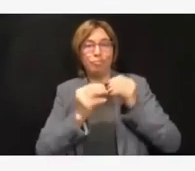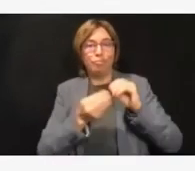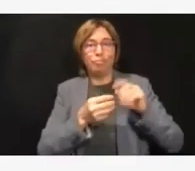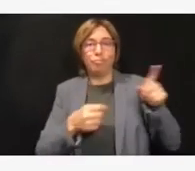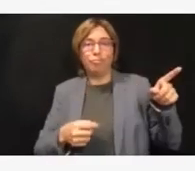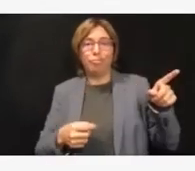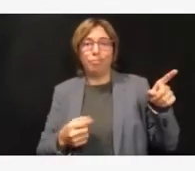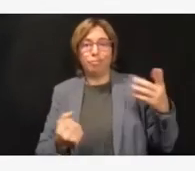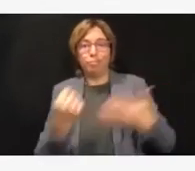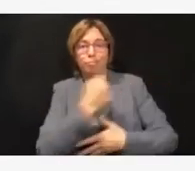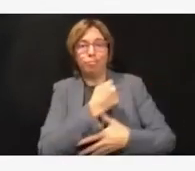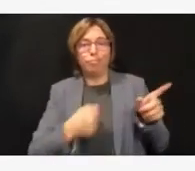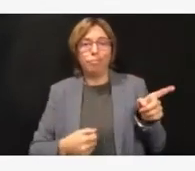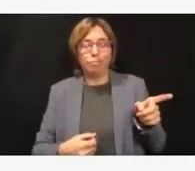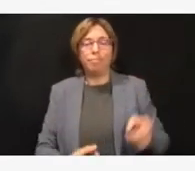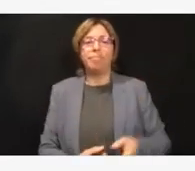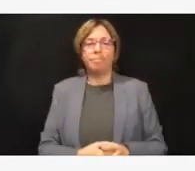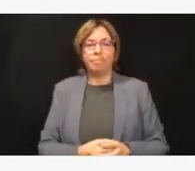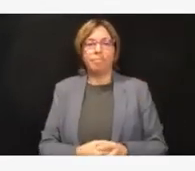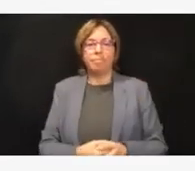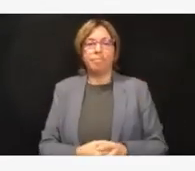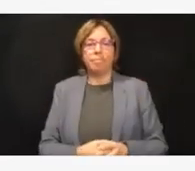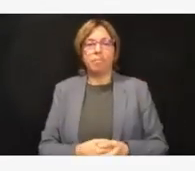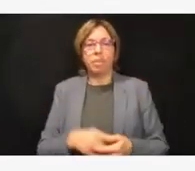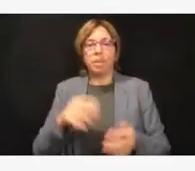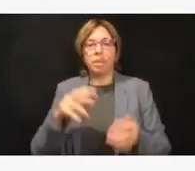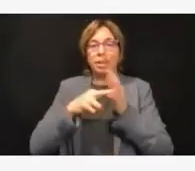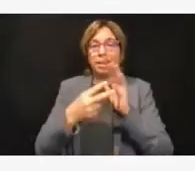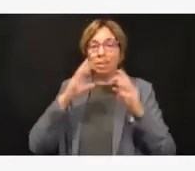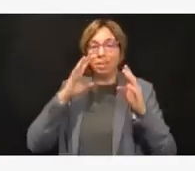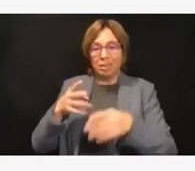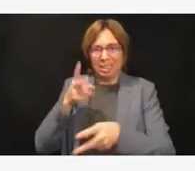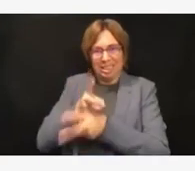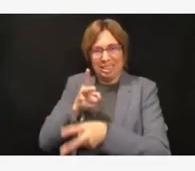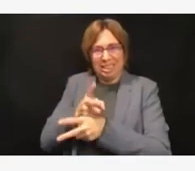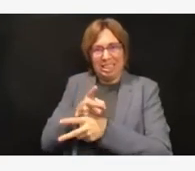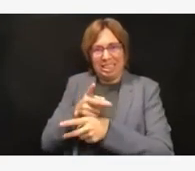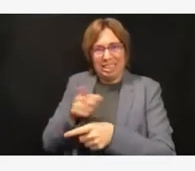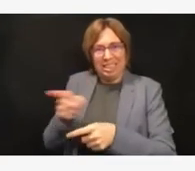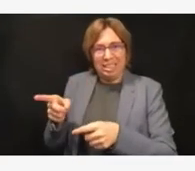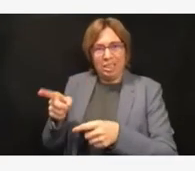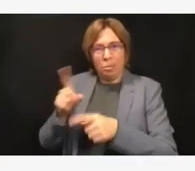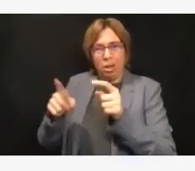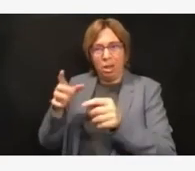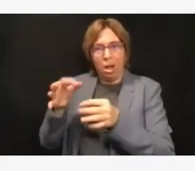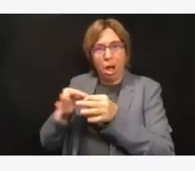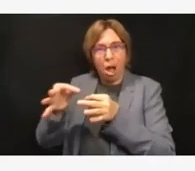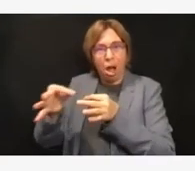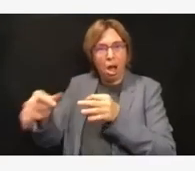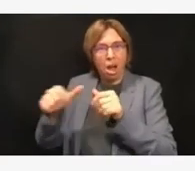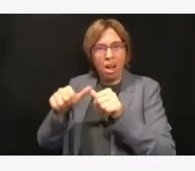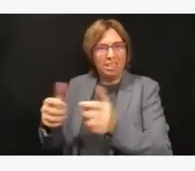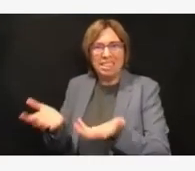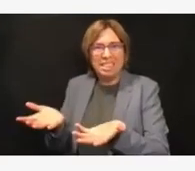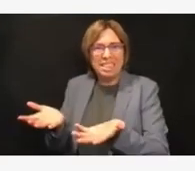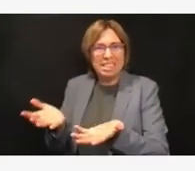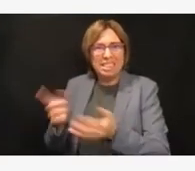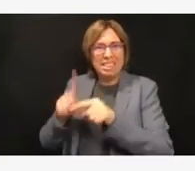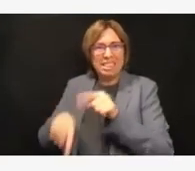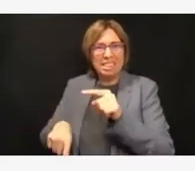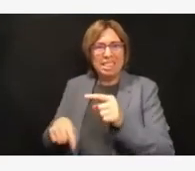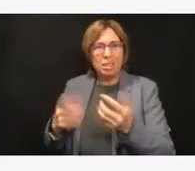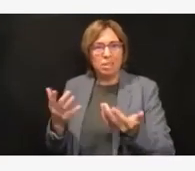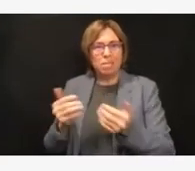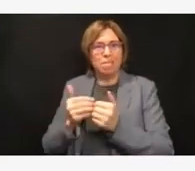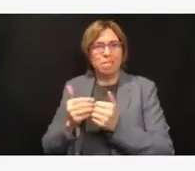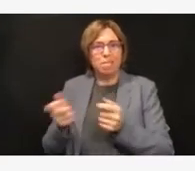COVID patients. For a sense of scale, we do around 50,000 surgical cases a year in